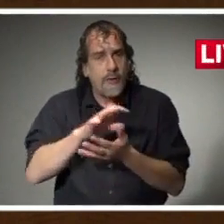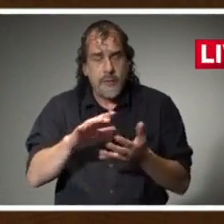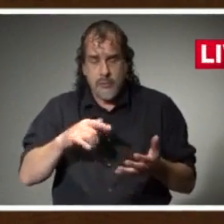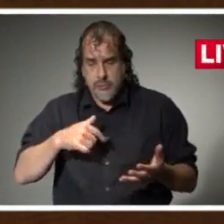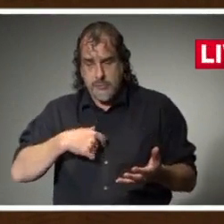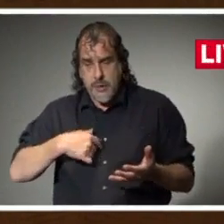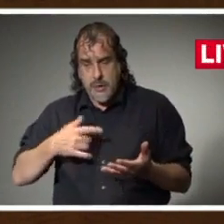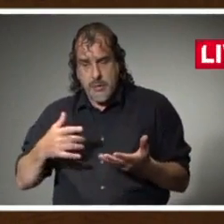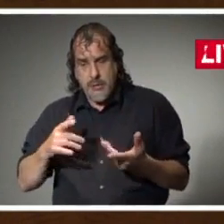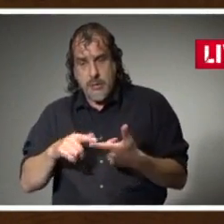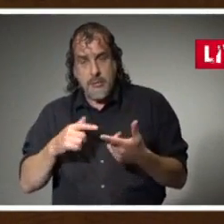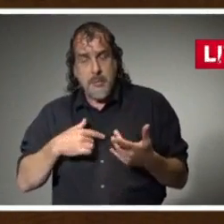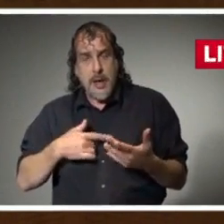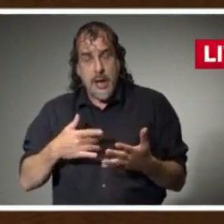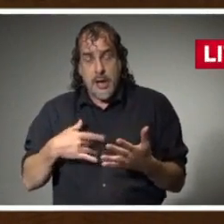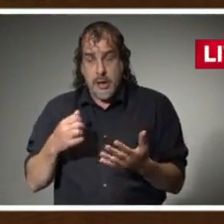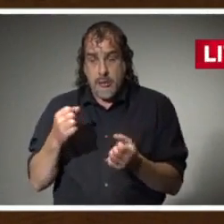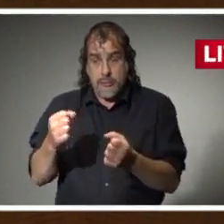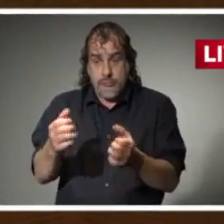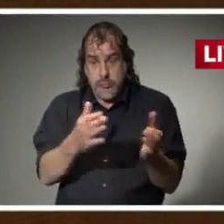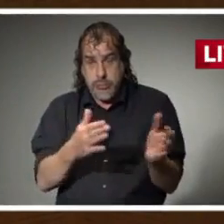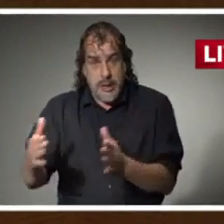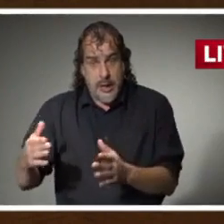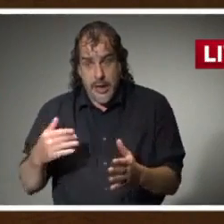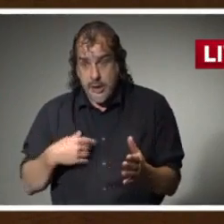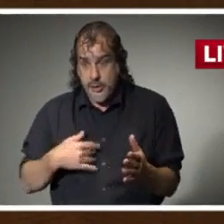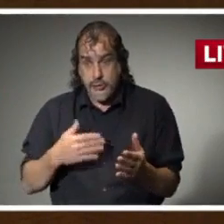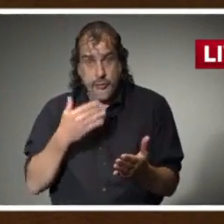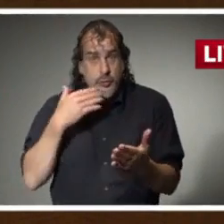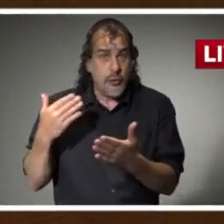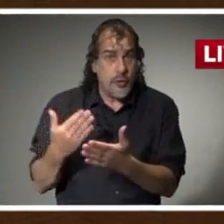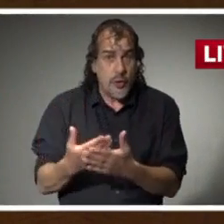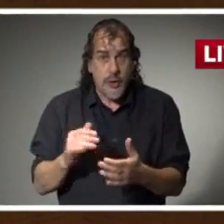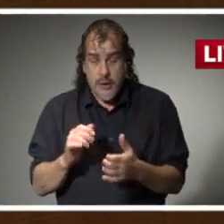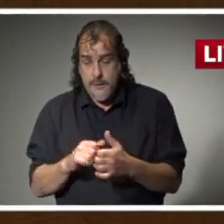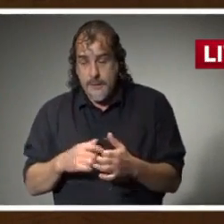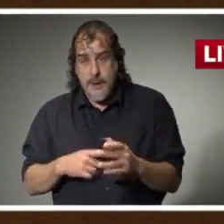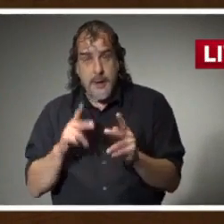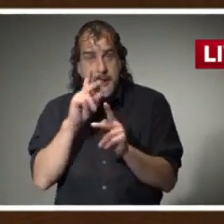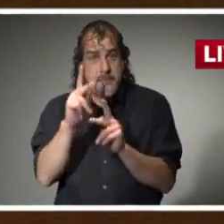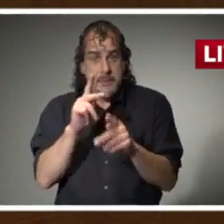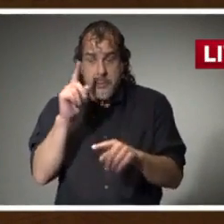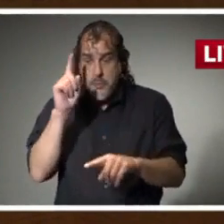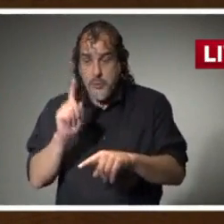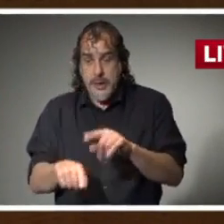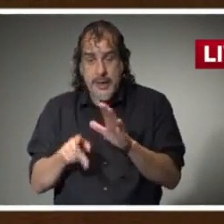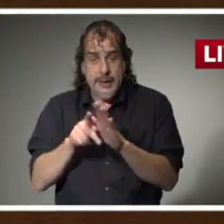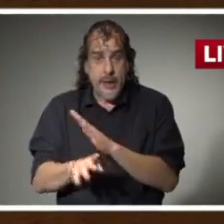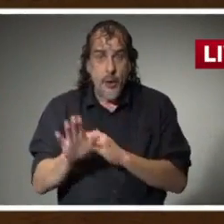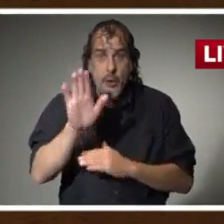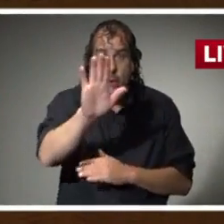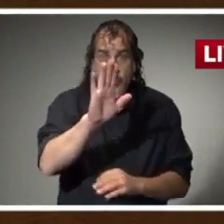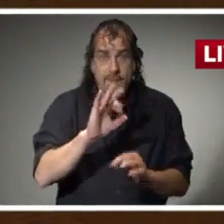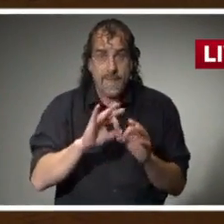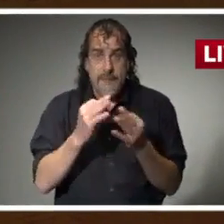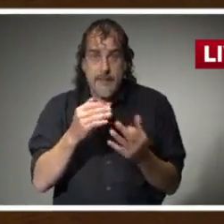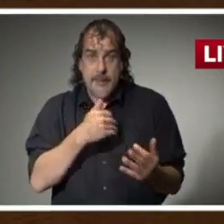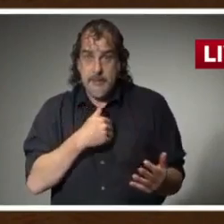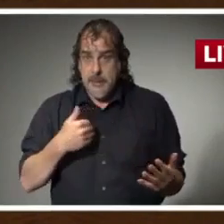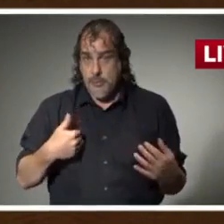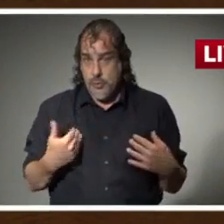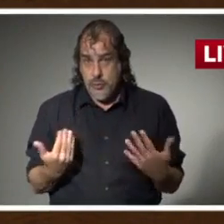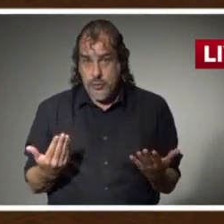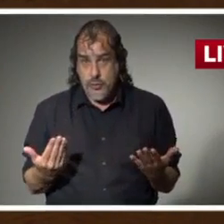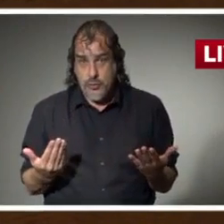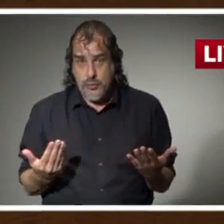is strong with the notion that COVID-19 cannot kill one of your loved ones. There is hope.